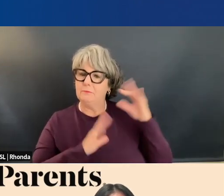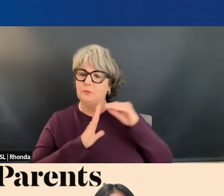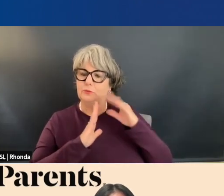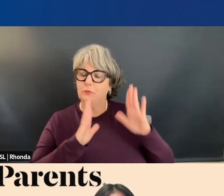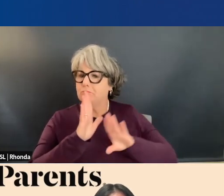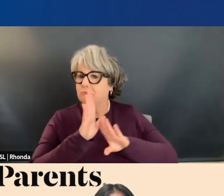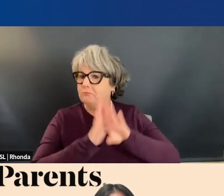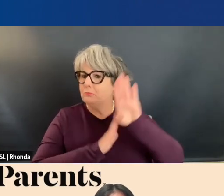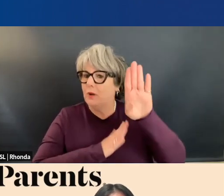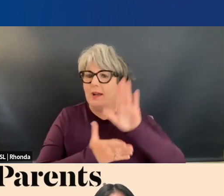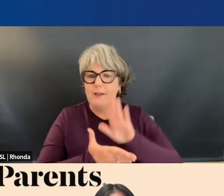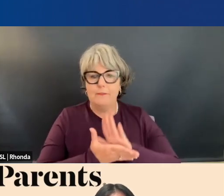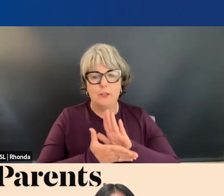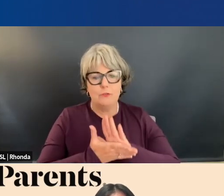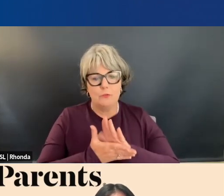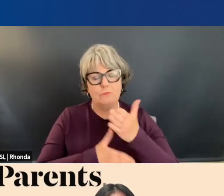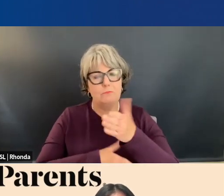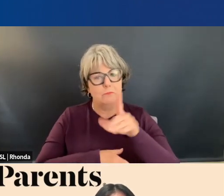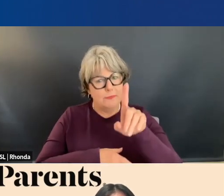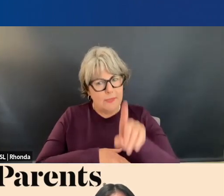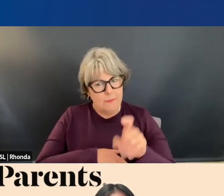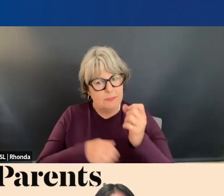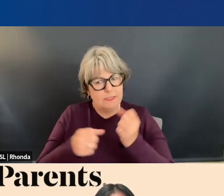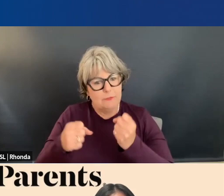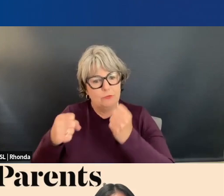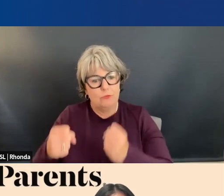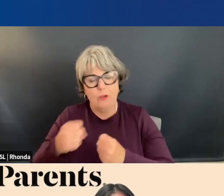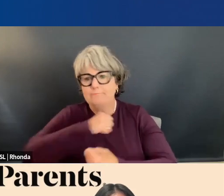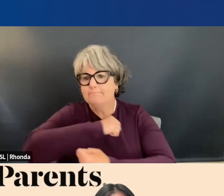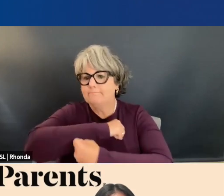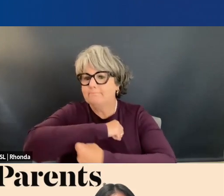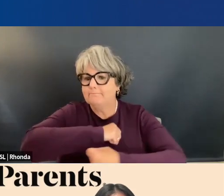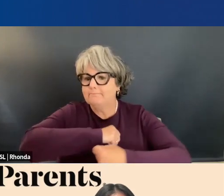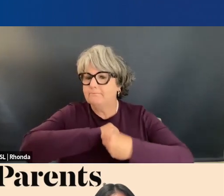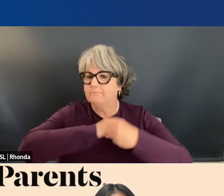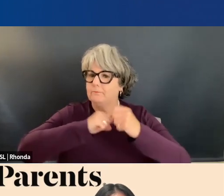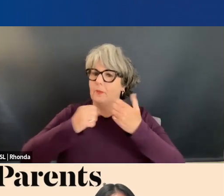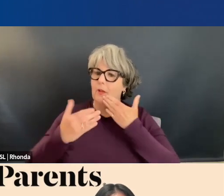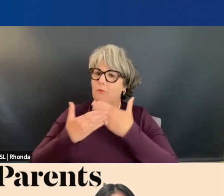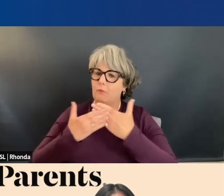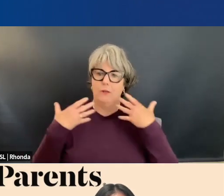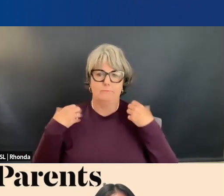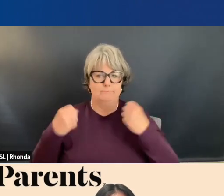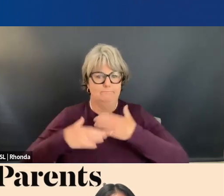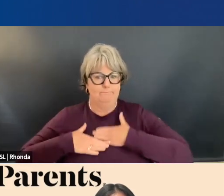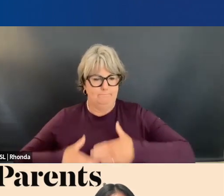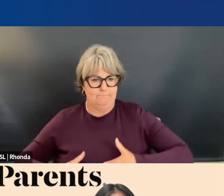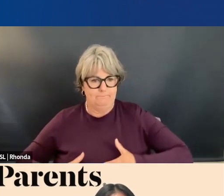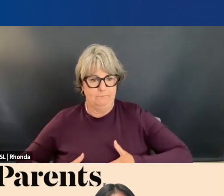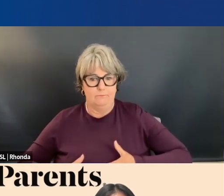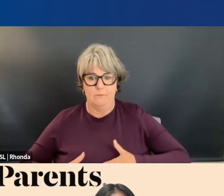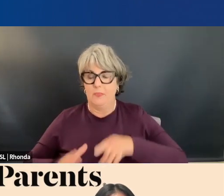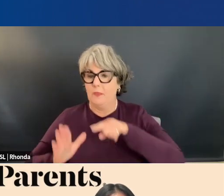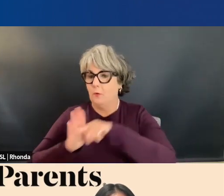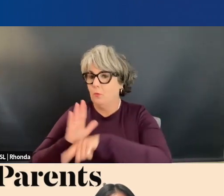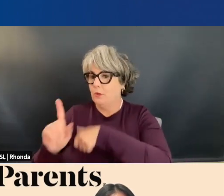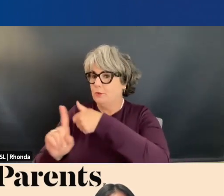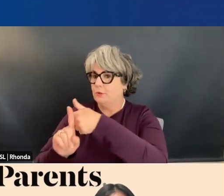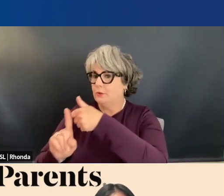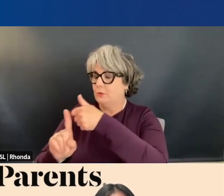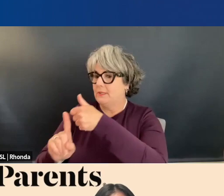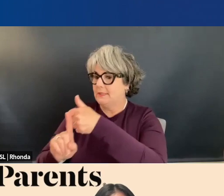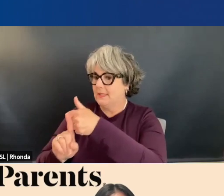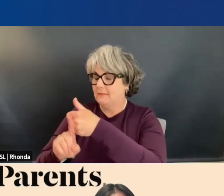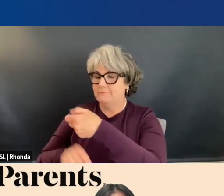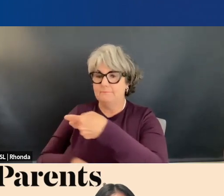to thrive at school, they need a strong foundation of overall wellness. When suicide is the leading,